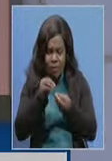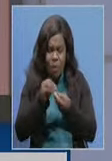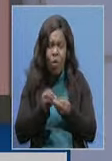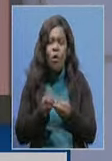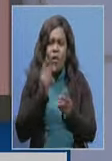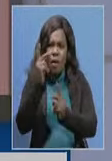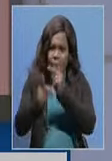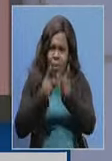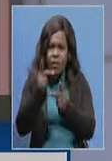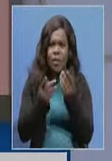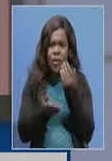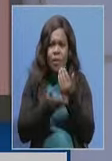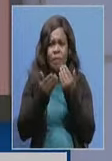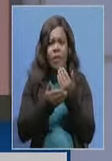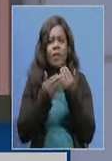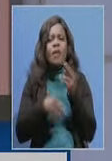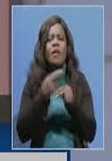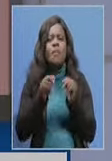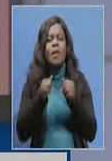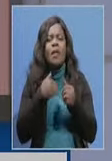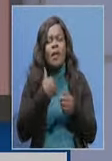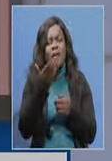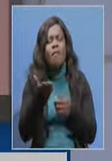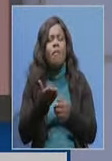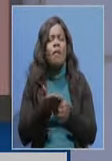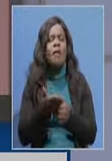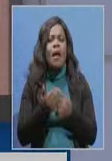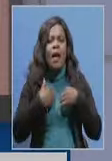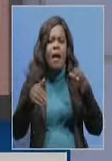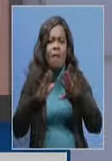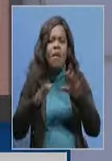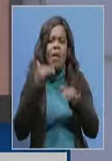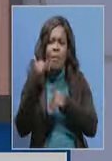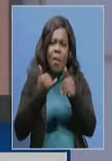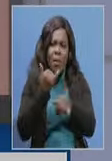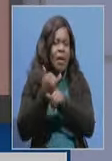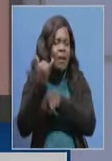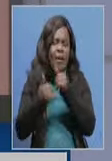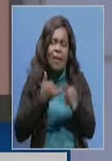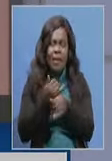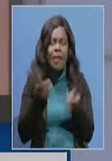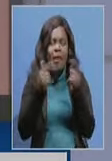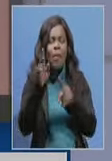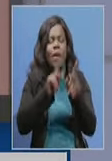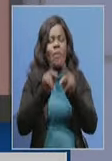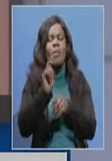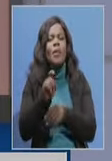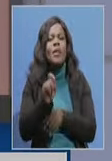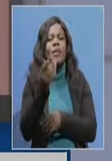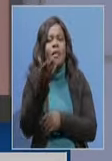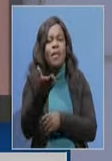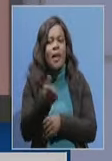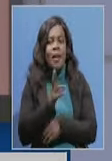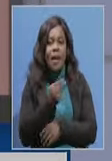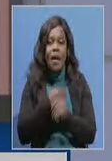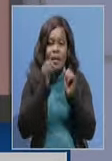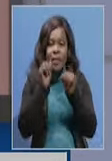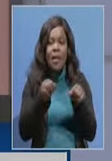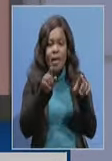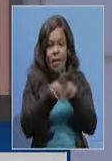storage of these foods, it means that we can have it available throughout the year when the people need it. We can also